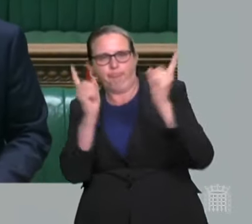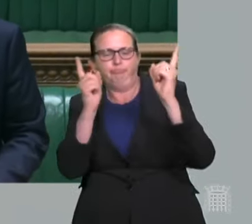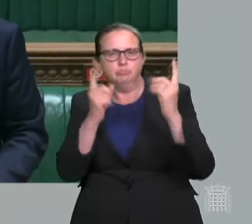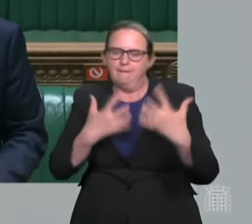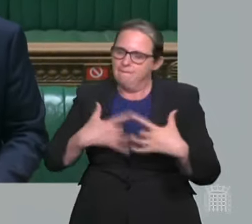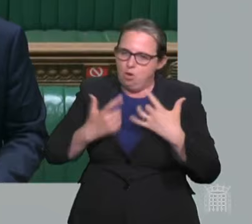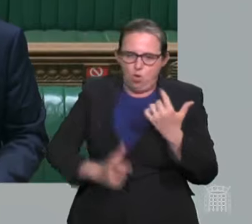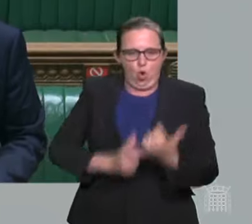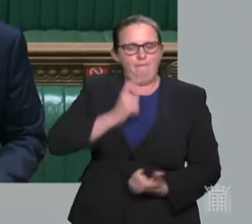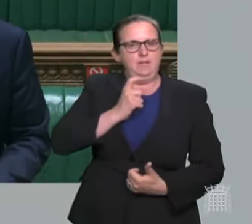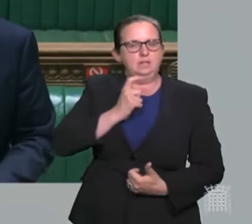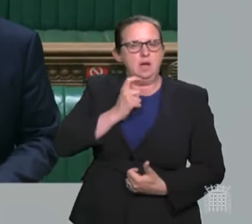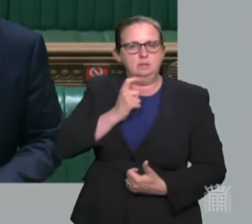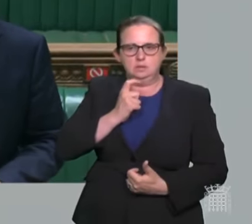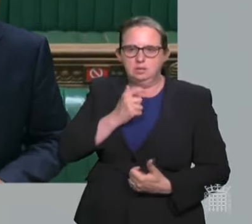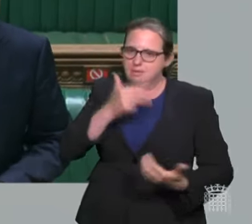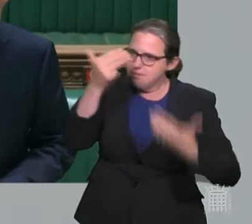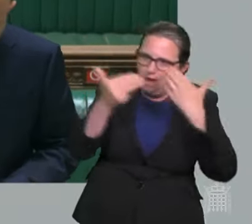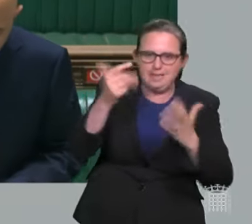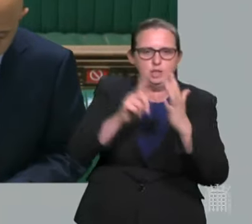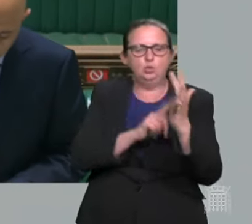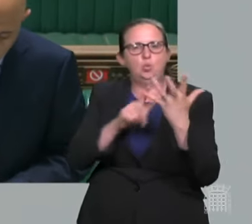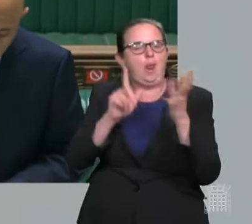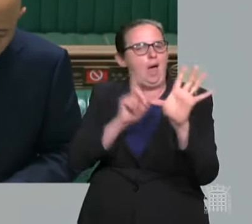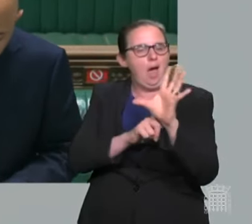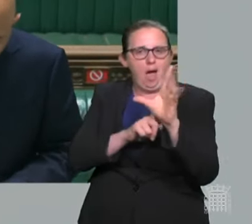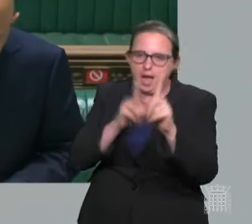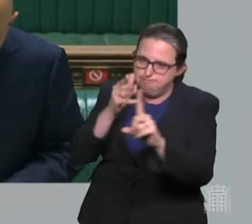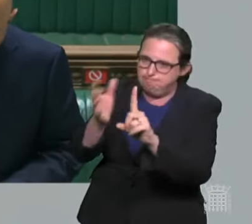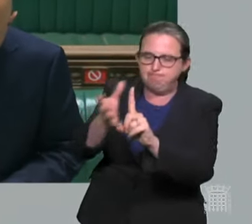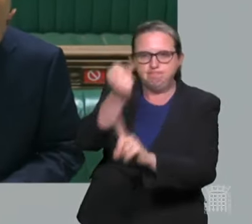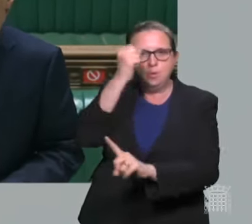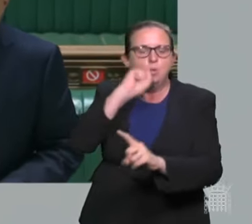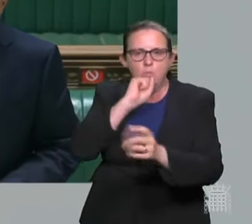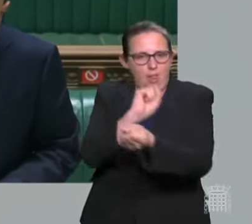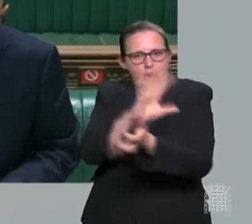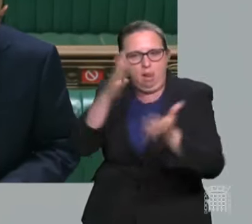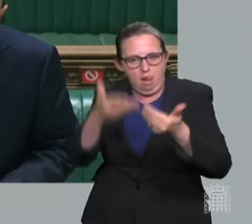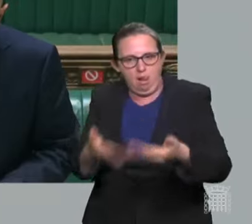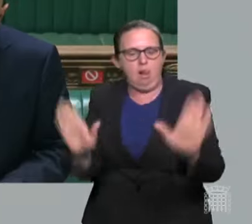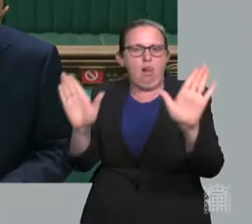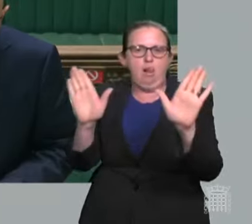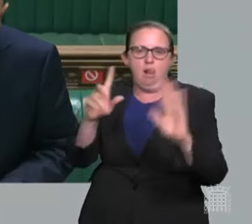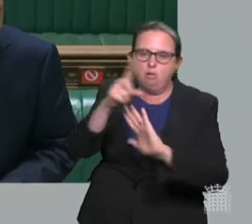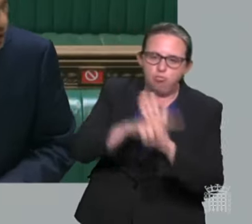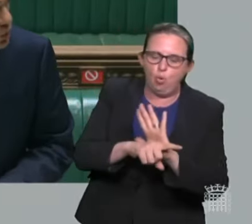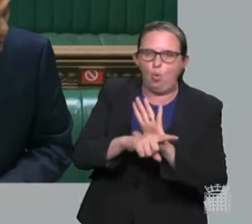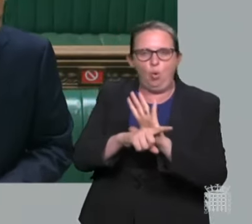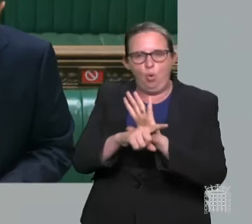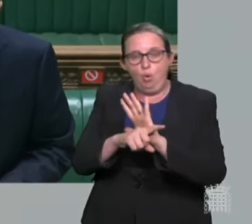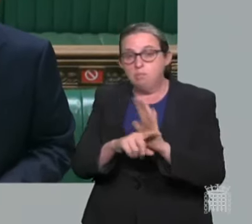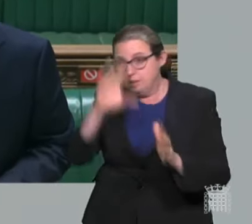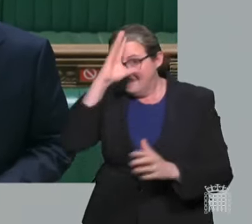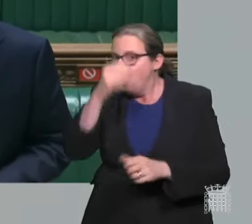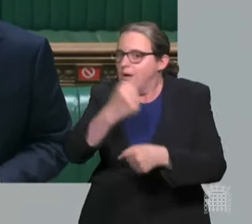move to Step 4 in England on the 19th of July. And that the Government will make its final decision on this on the